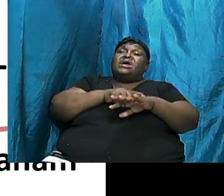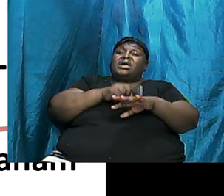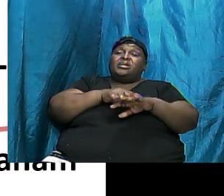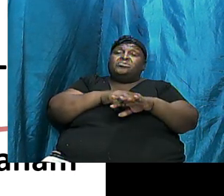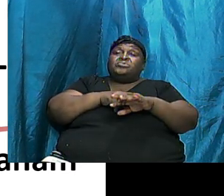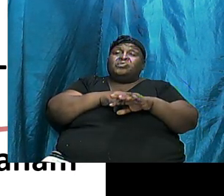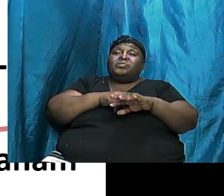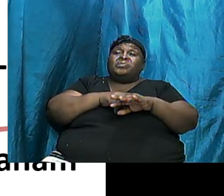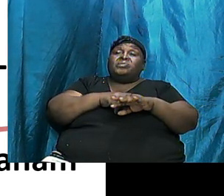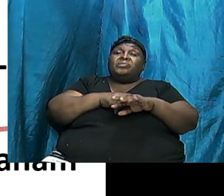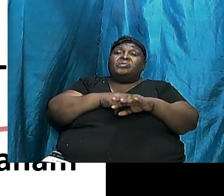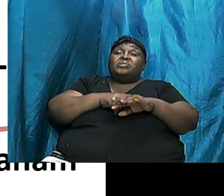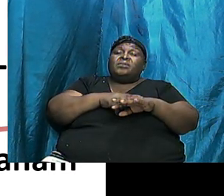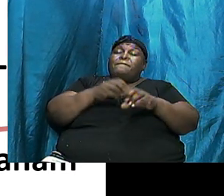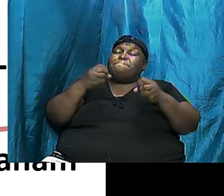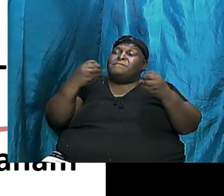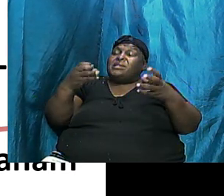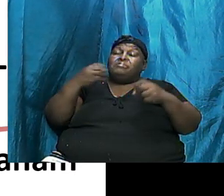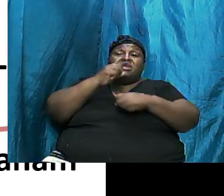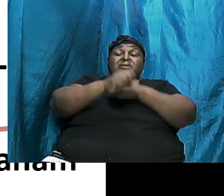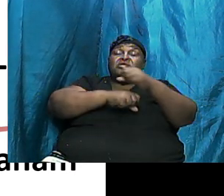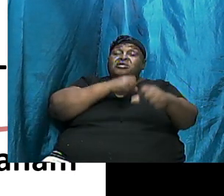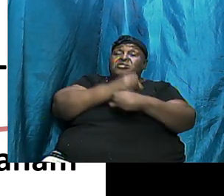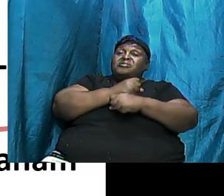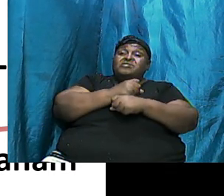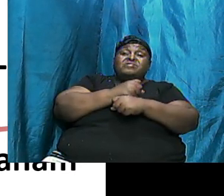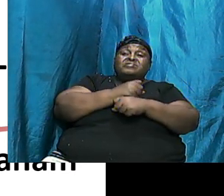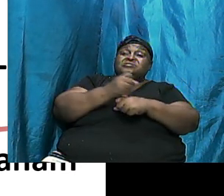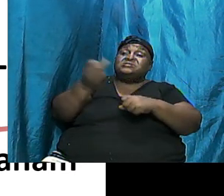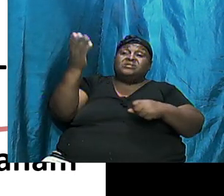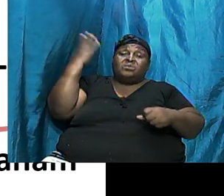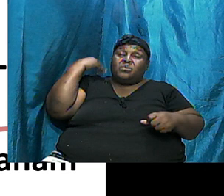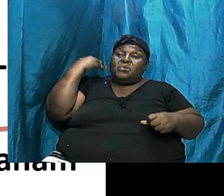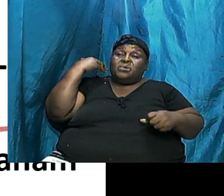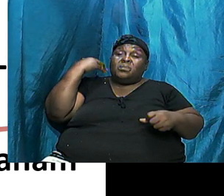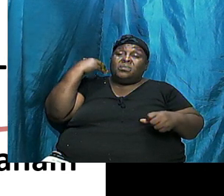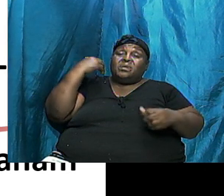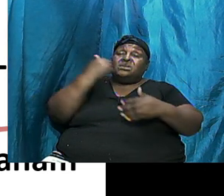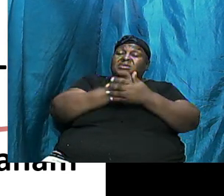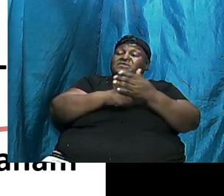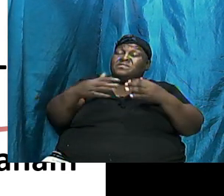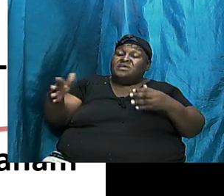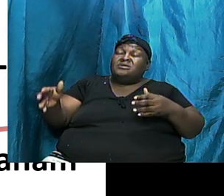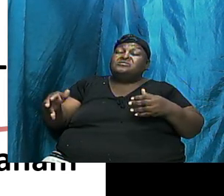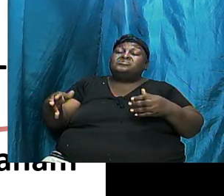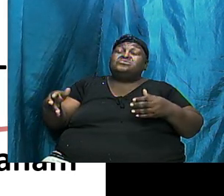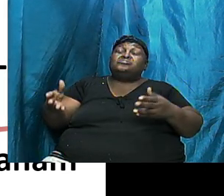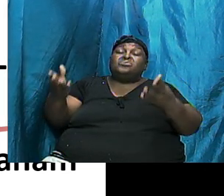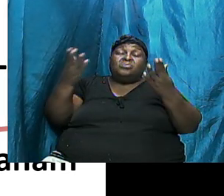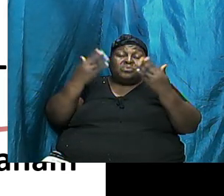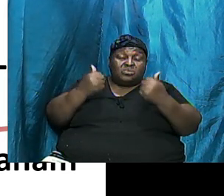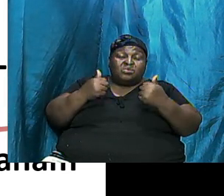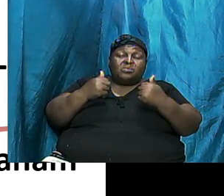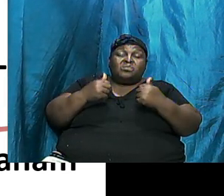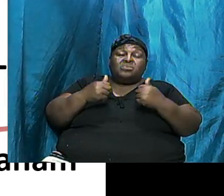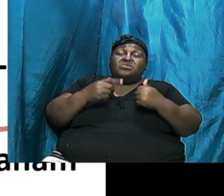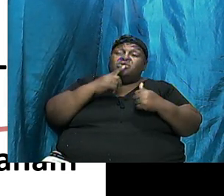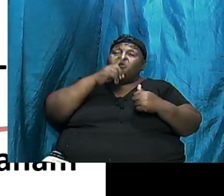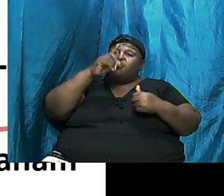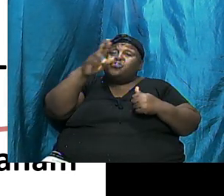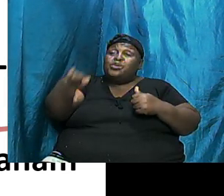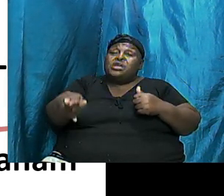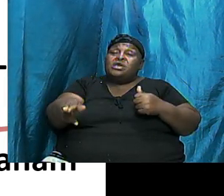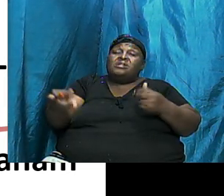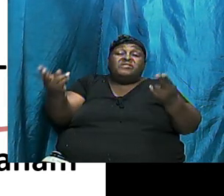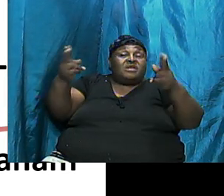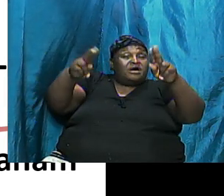Time But There Were Many Many Years Before Us And The Things That We Have Submitted To Us Brothers And Sisters They Are Real They